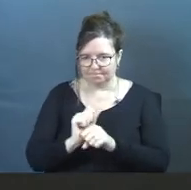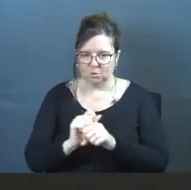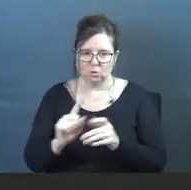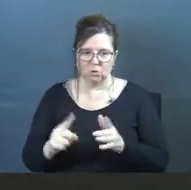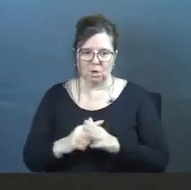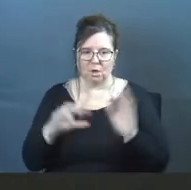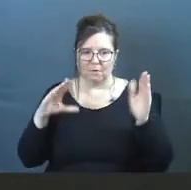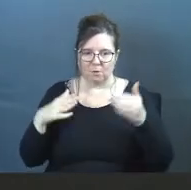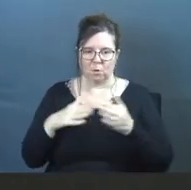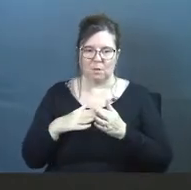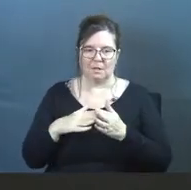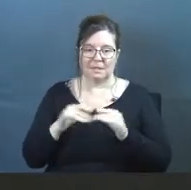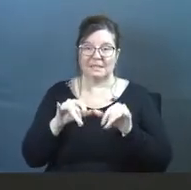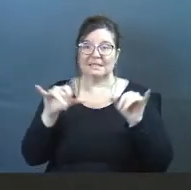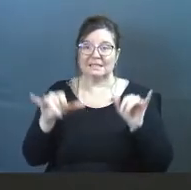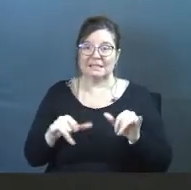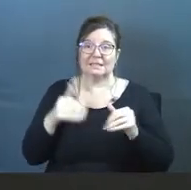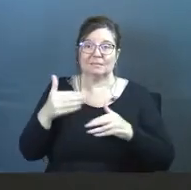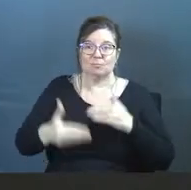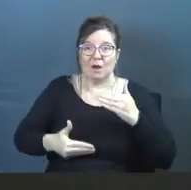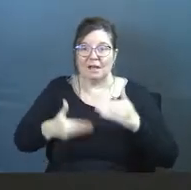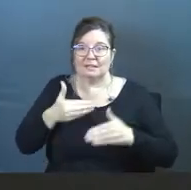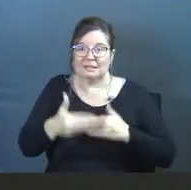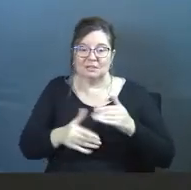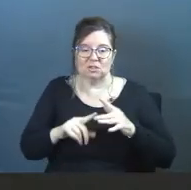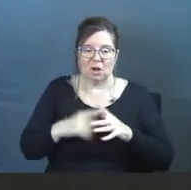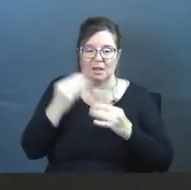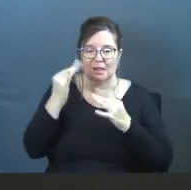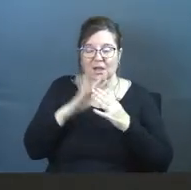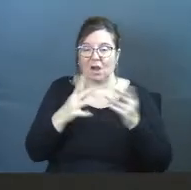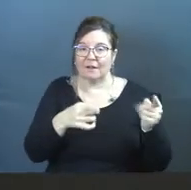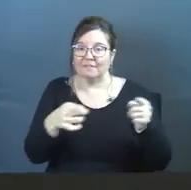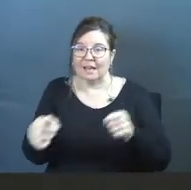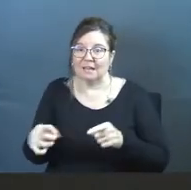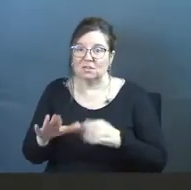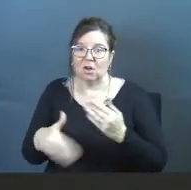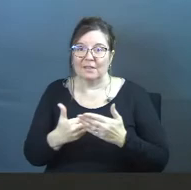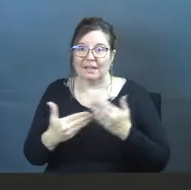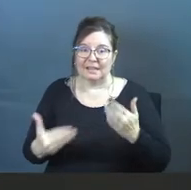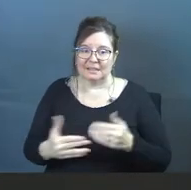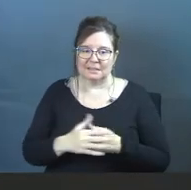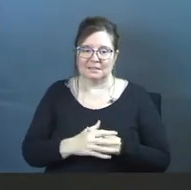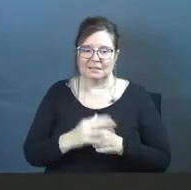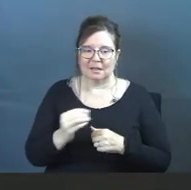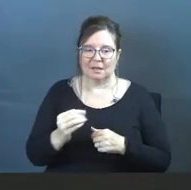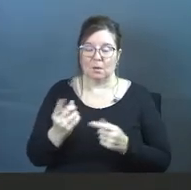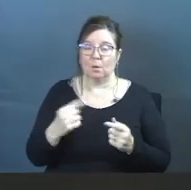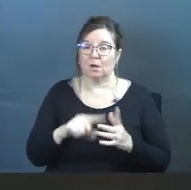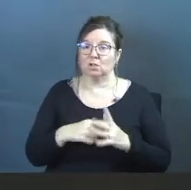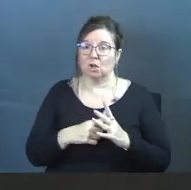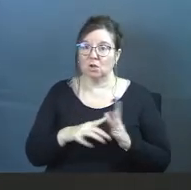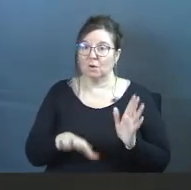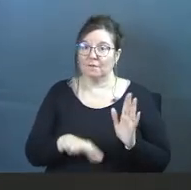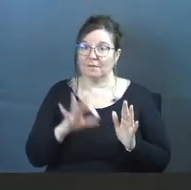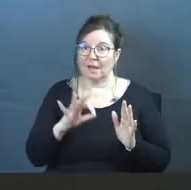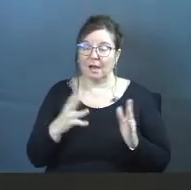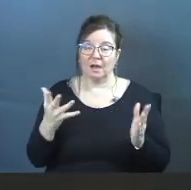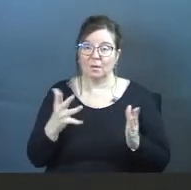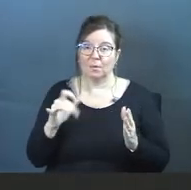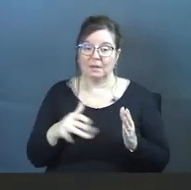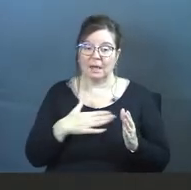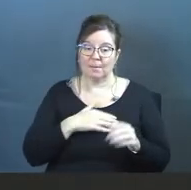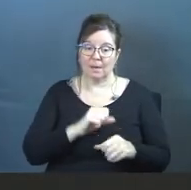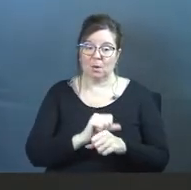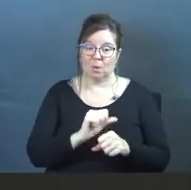I was starting to focus on systems, processes, started to think on events and all these different things. And what I started to find was that